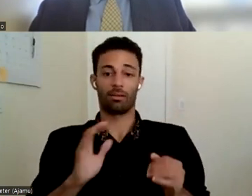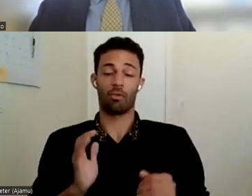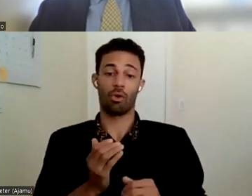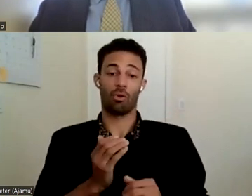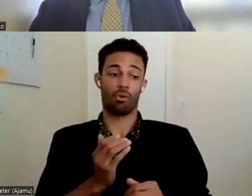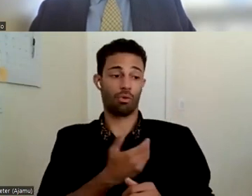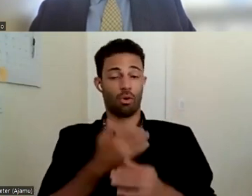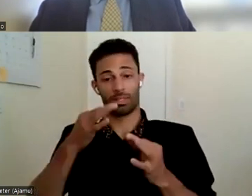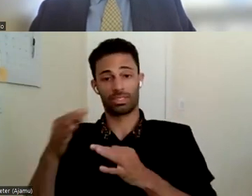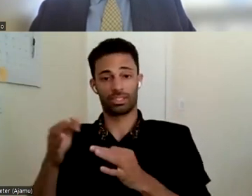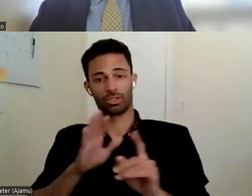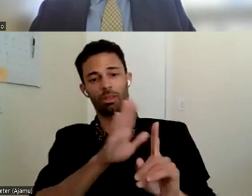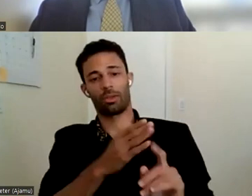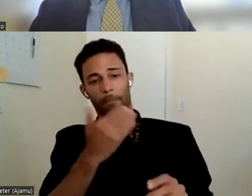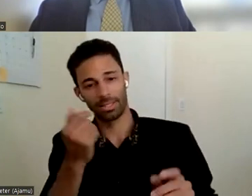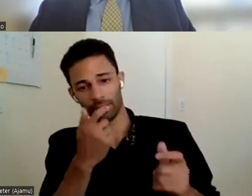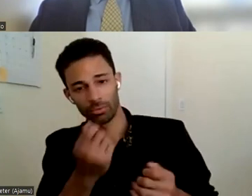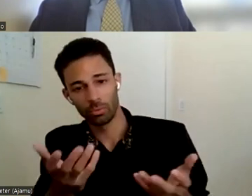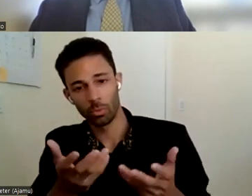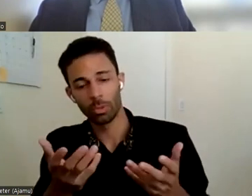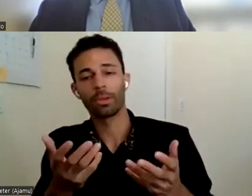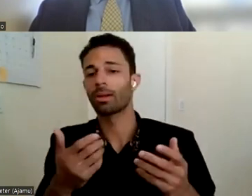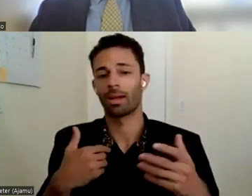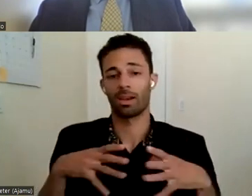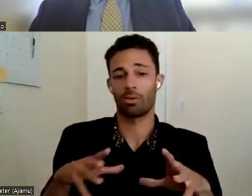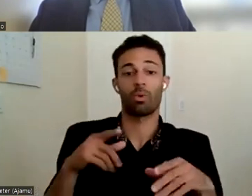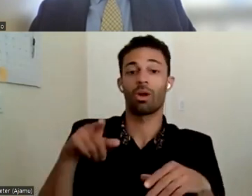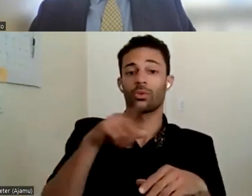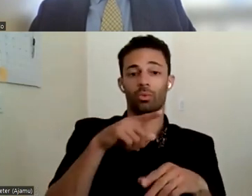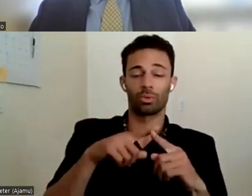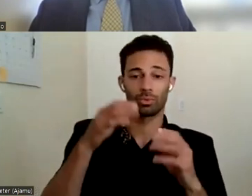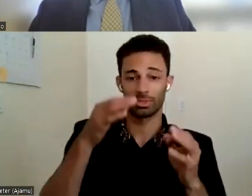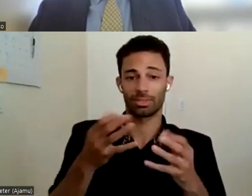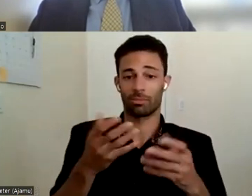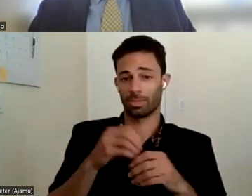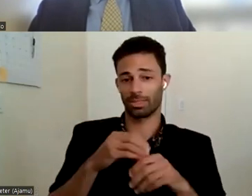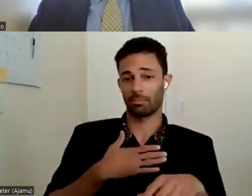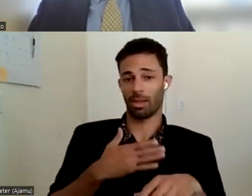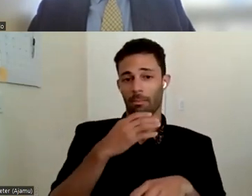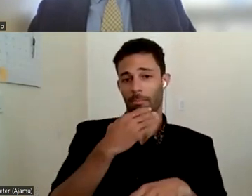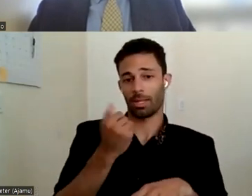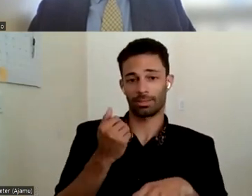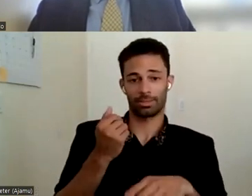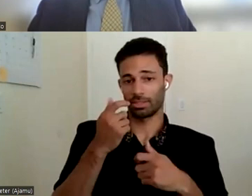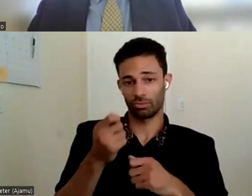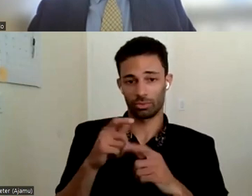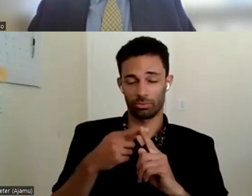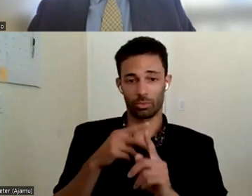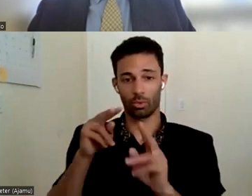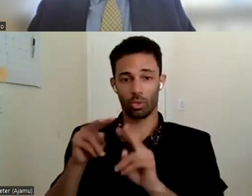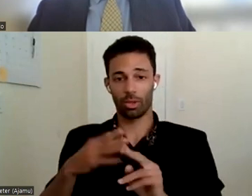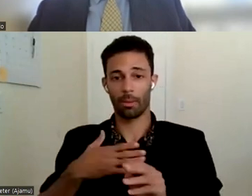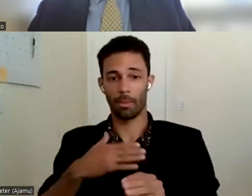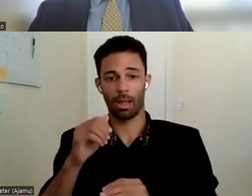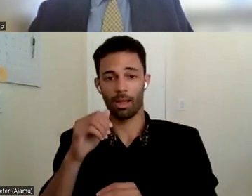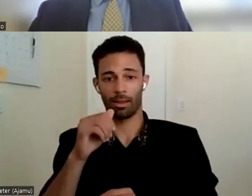else's best interest I I don't want you all deciding what's in my best interest um when you look at my Amazon shopping cart